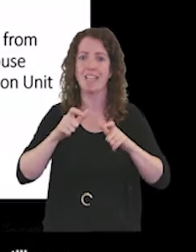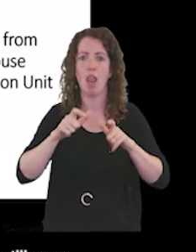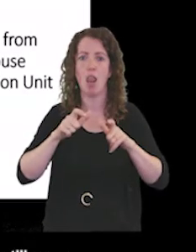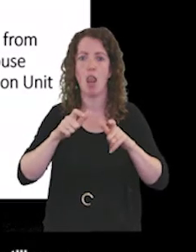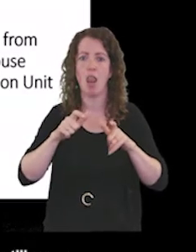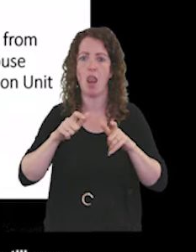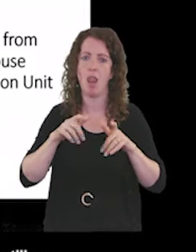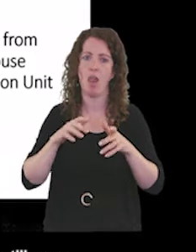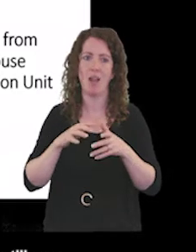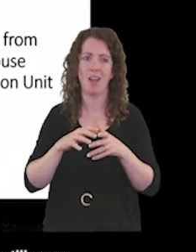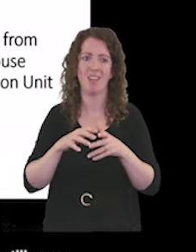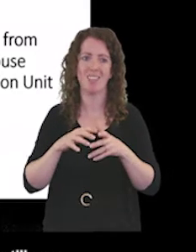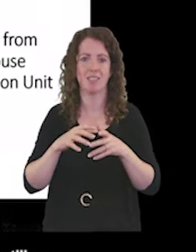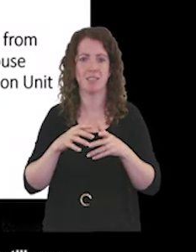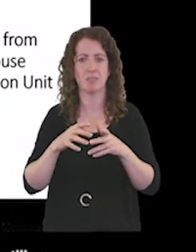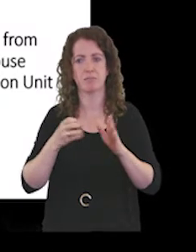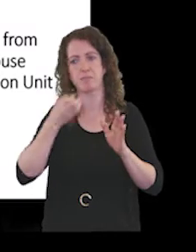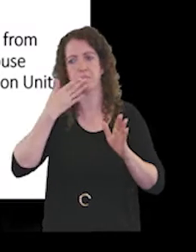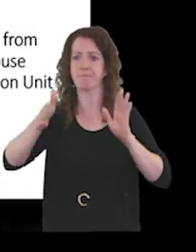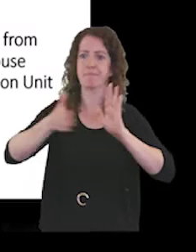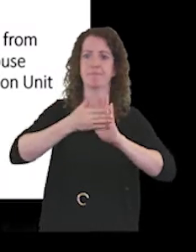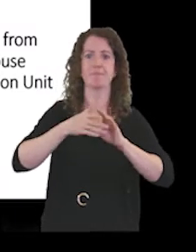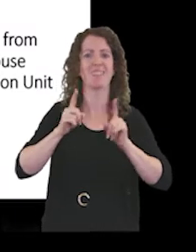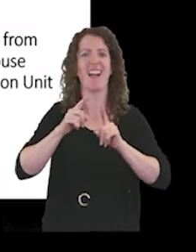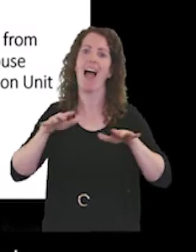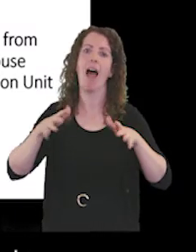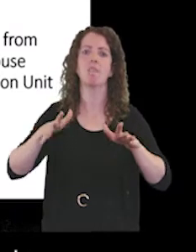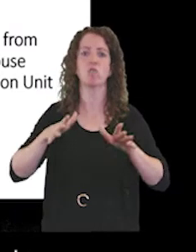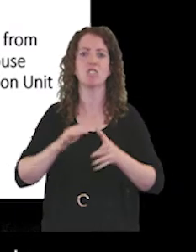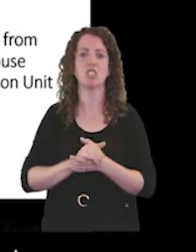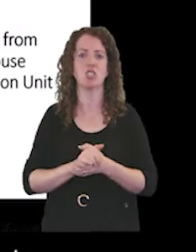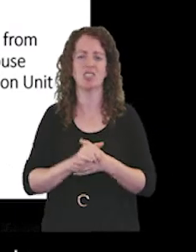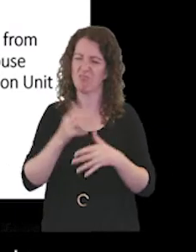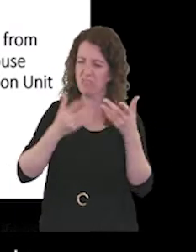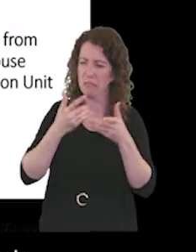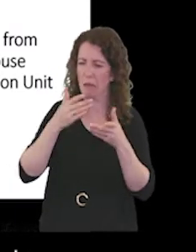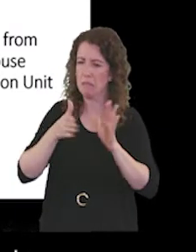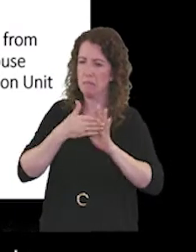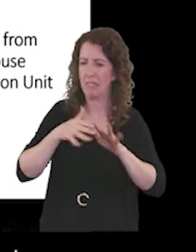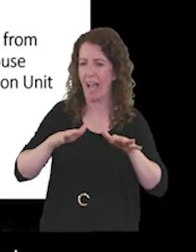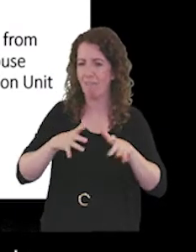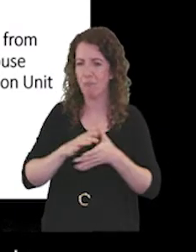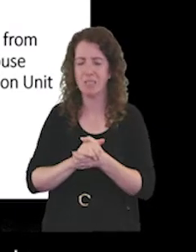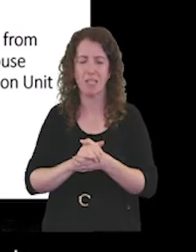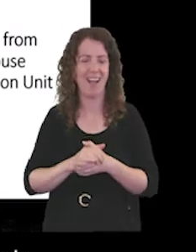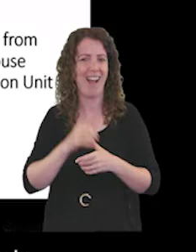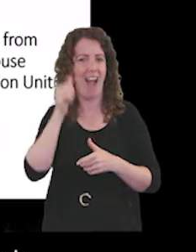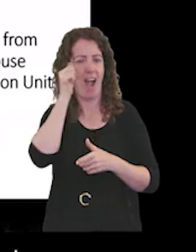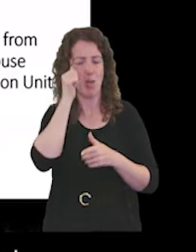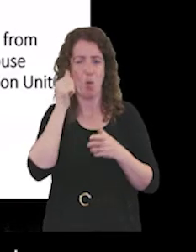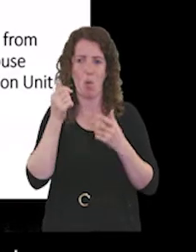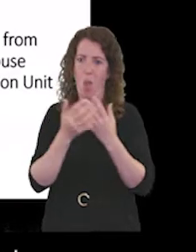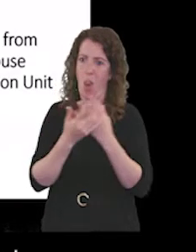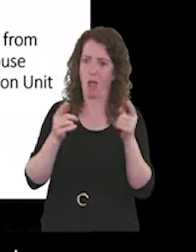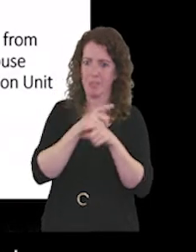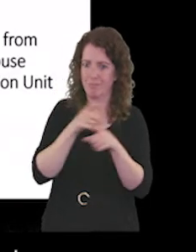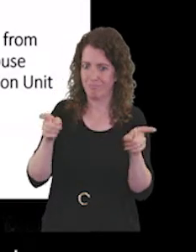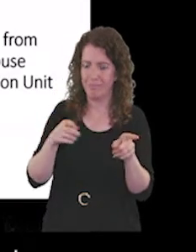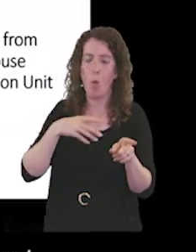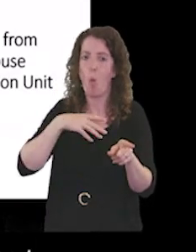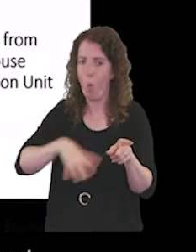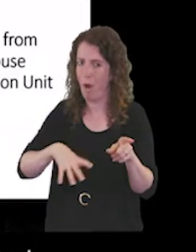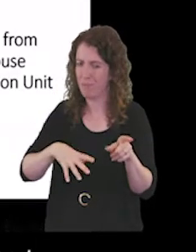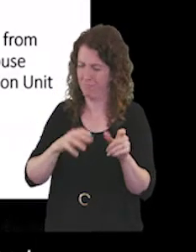as average if you like. And I know lots of people want to be better than